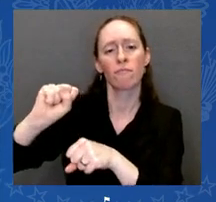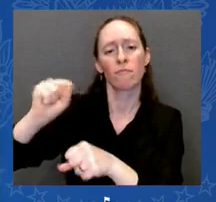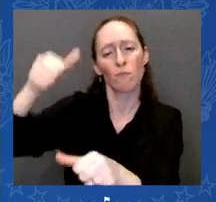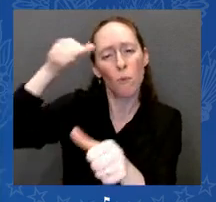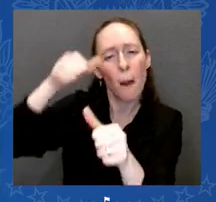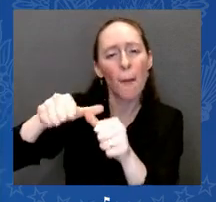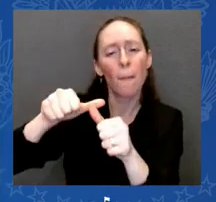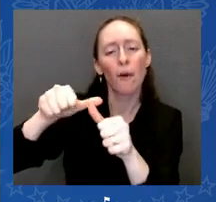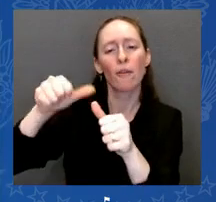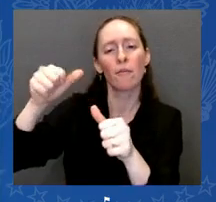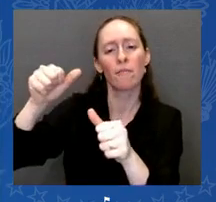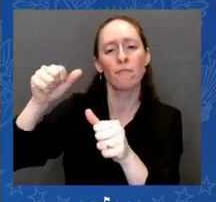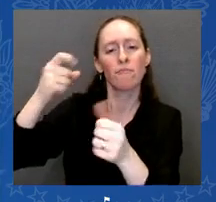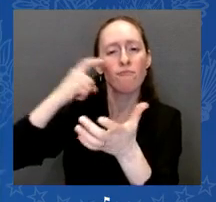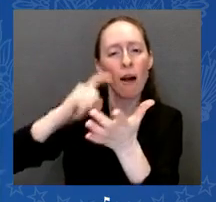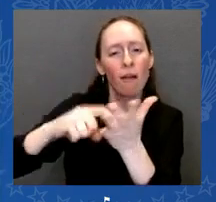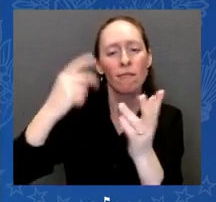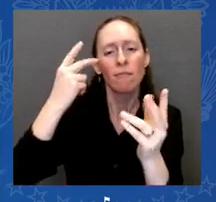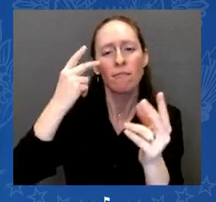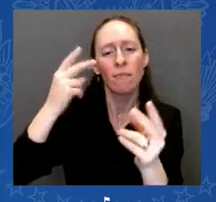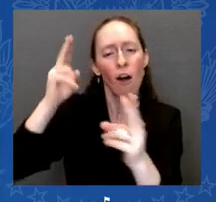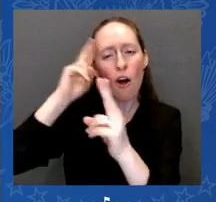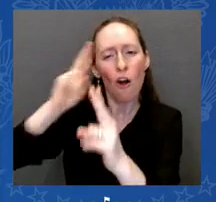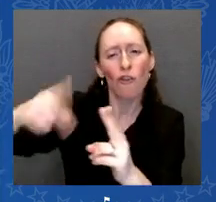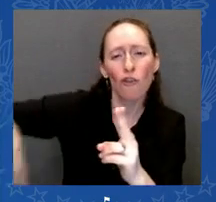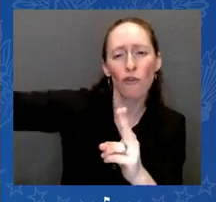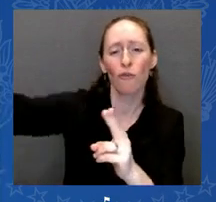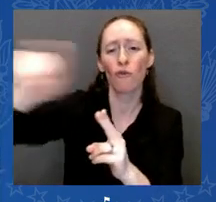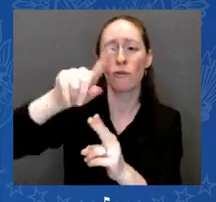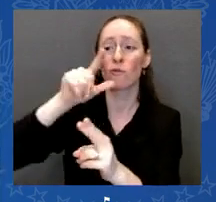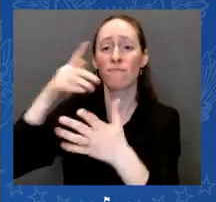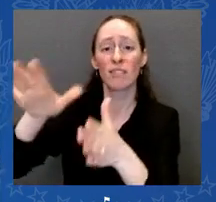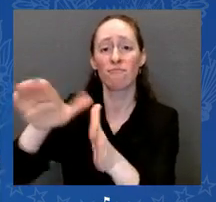May God bless you all and keep you safe.